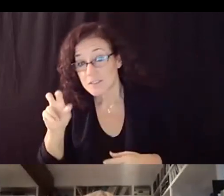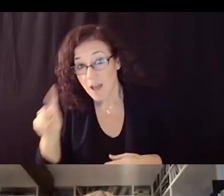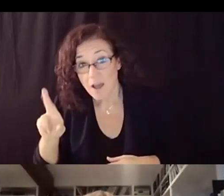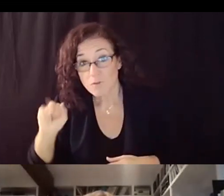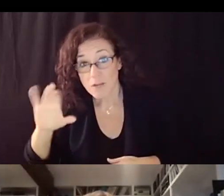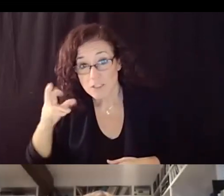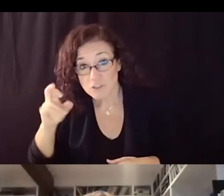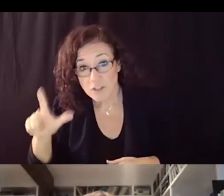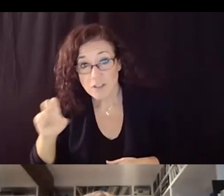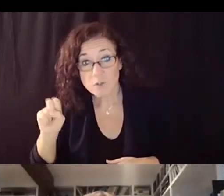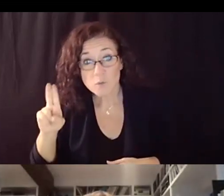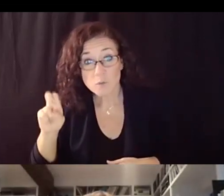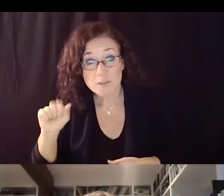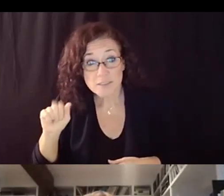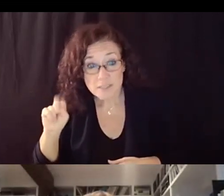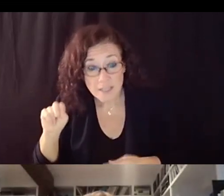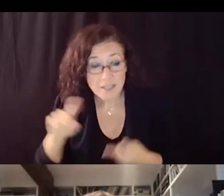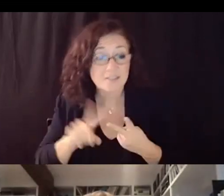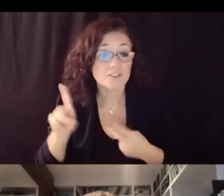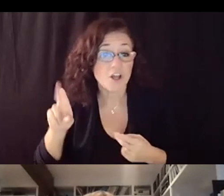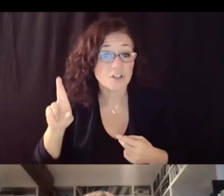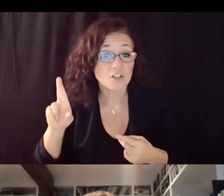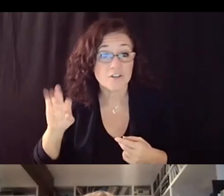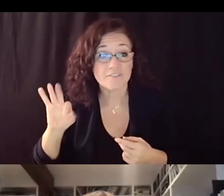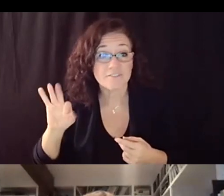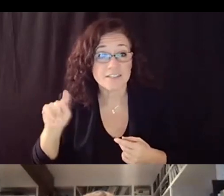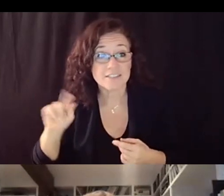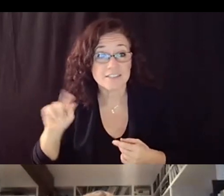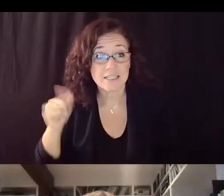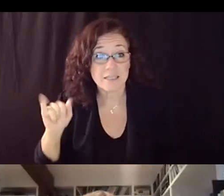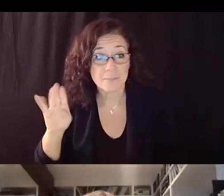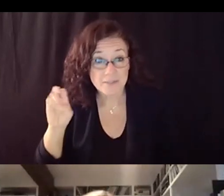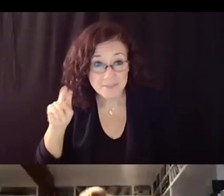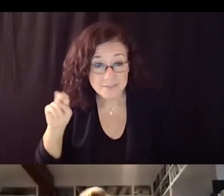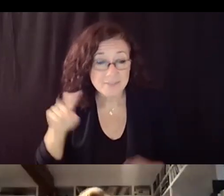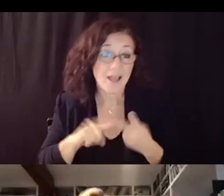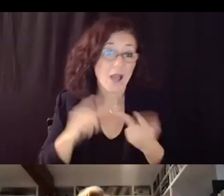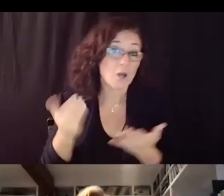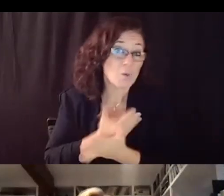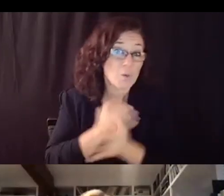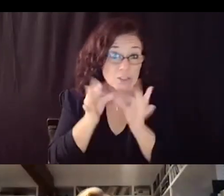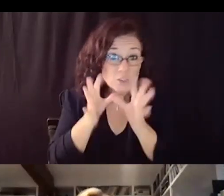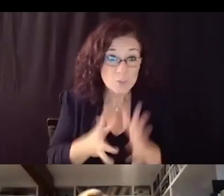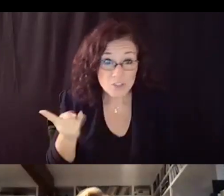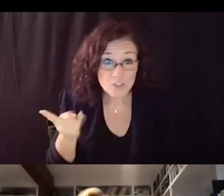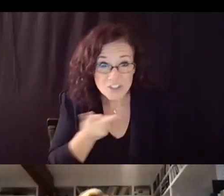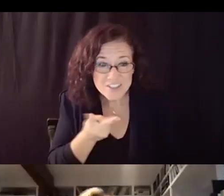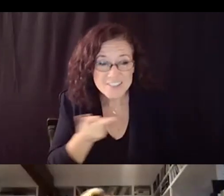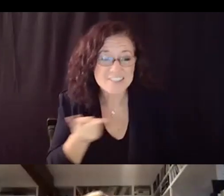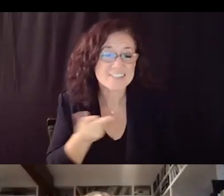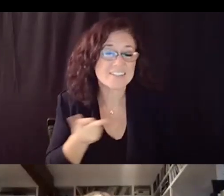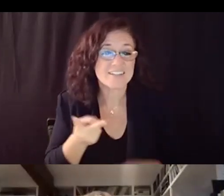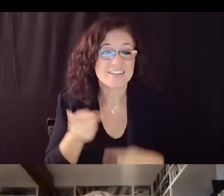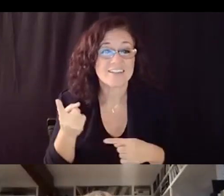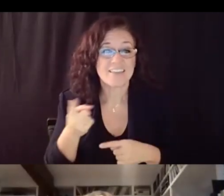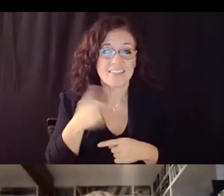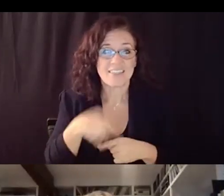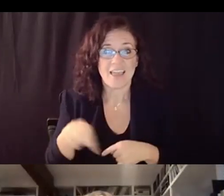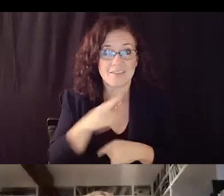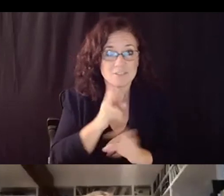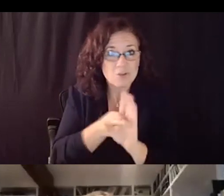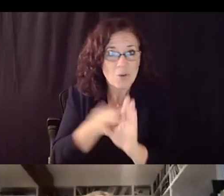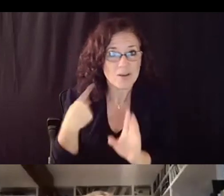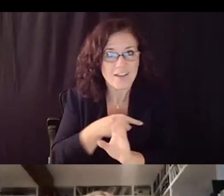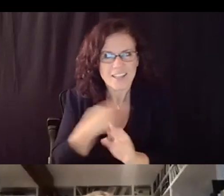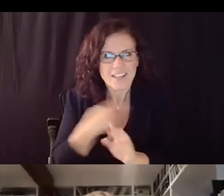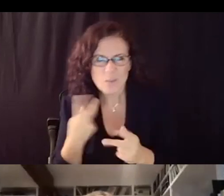gibbons and all the other experts with us tonight our brand new asl translators who have now joined us and we figured